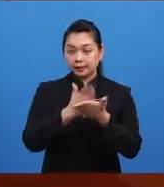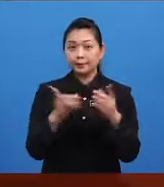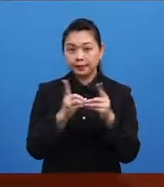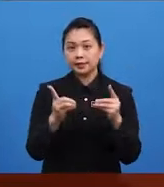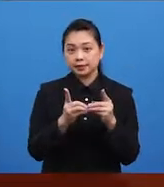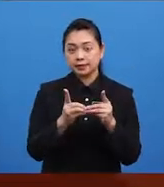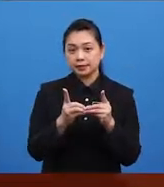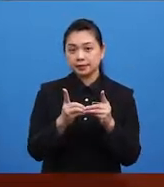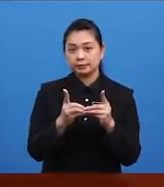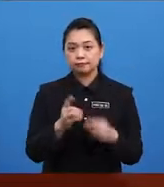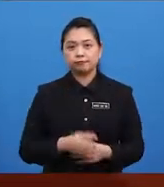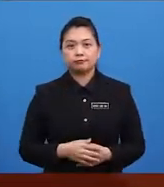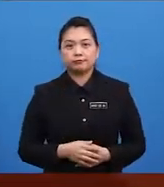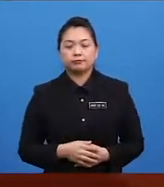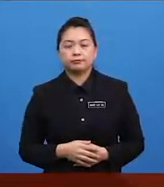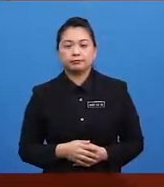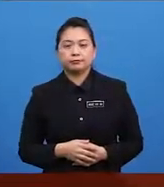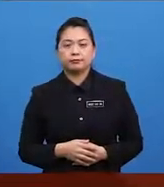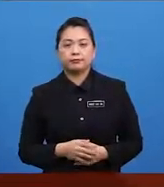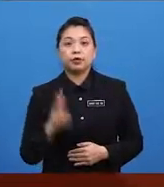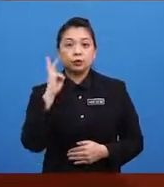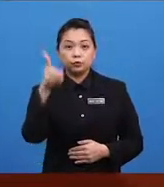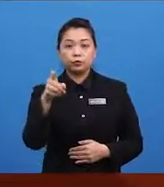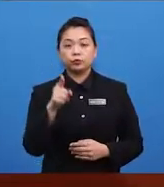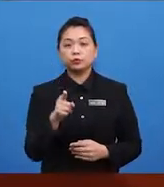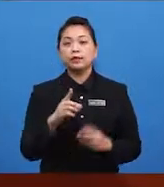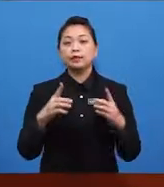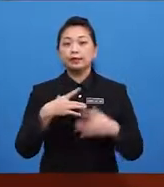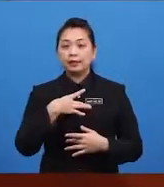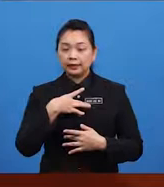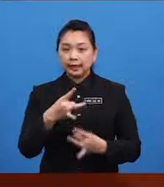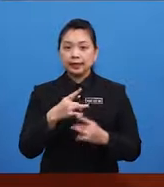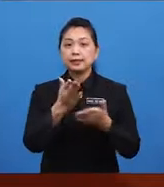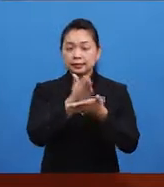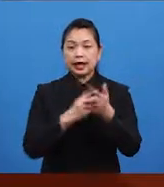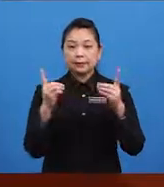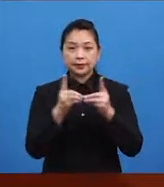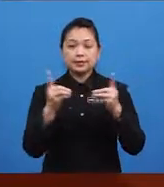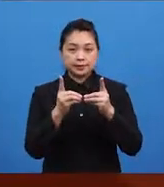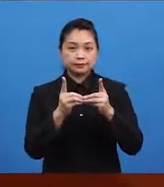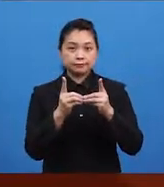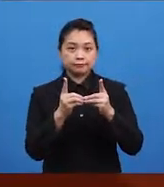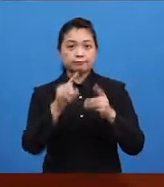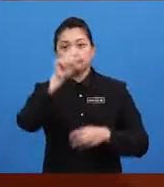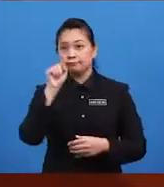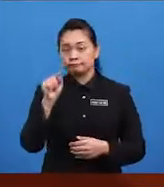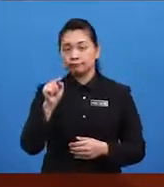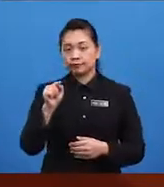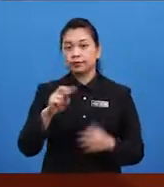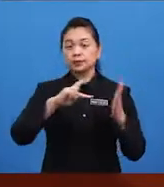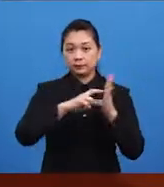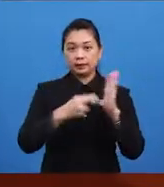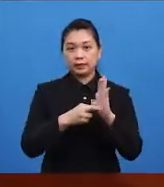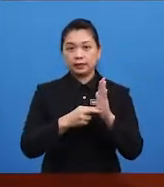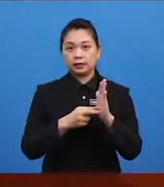Repeat after me, Yolo. Would you like some dessert? Eh? This means the